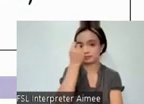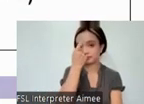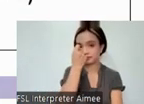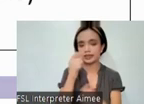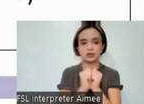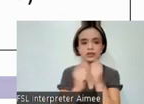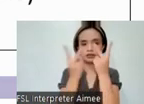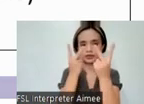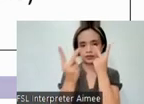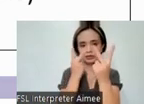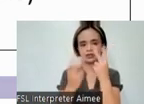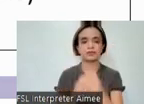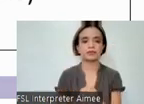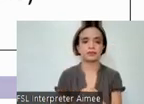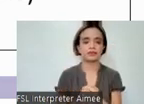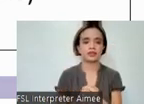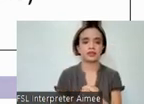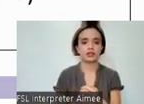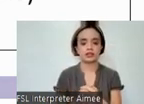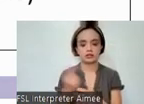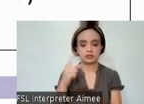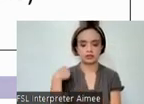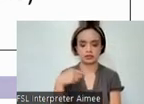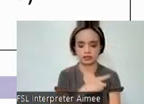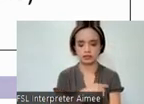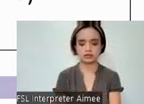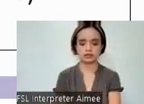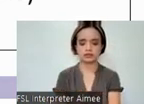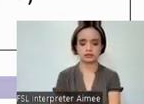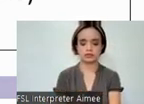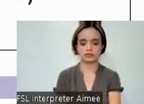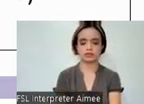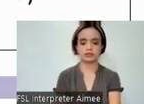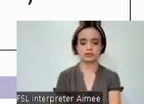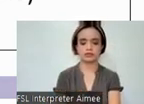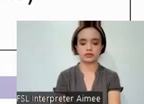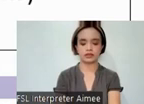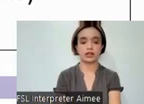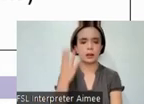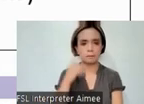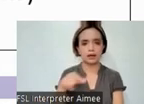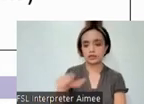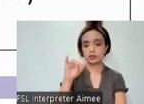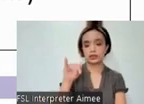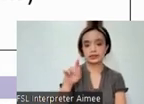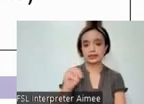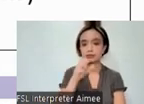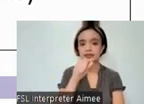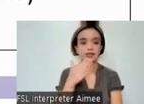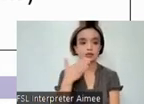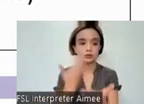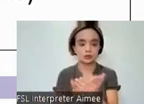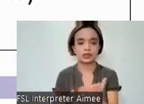visual stimulus, and is flagged based on our indices. Why did this item not perform well? Possible